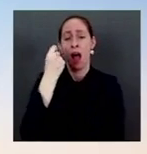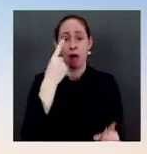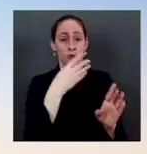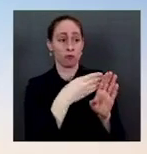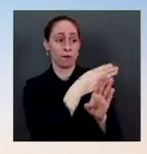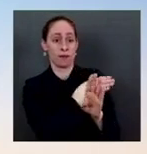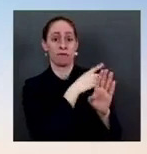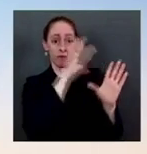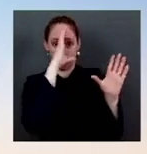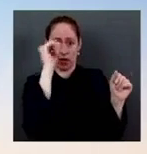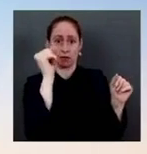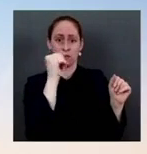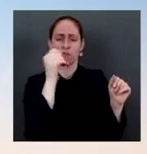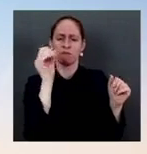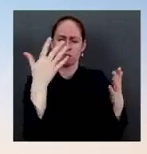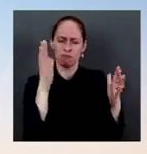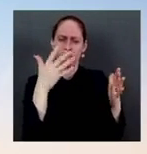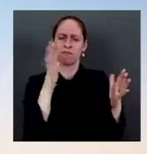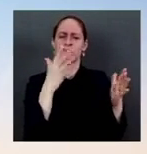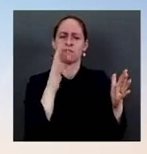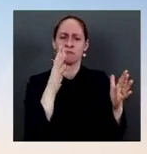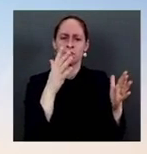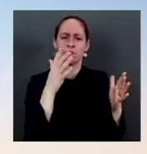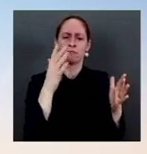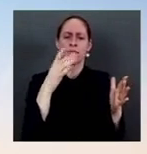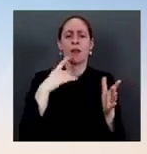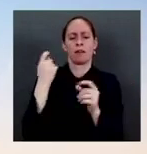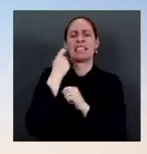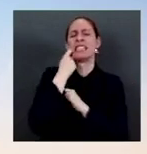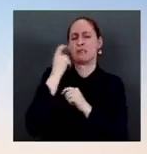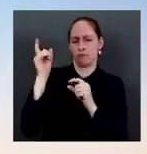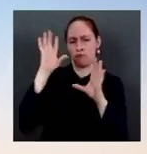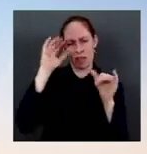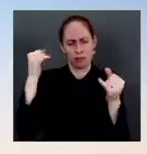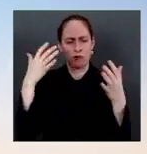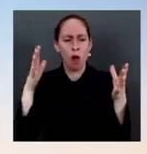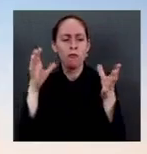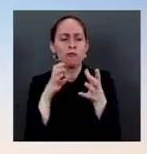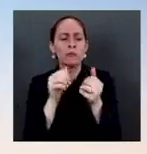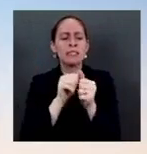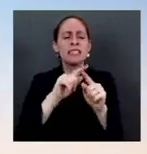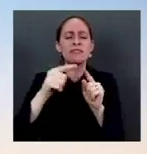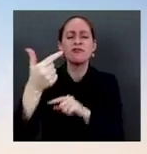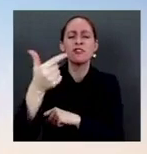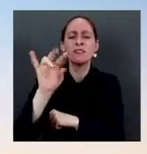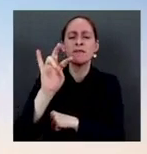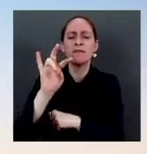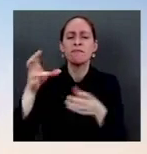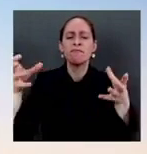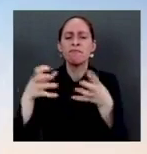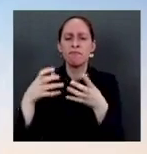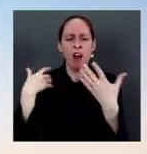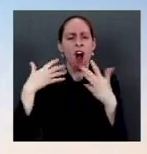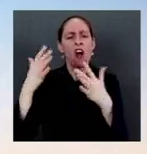statement on this about the human rights abuses in Xinjiang. So I don't know that it's a surprise. Why did he sign it on camera?